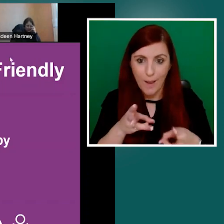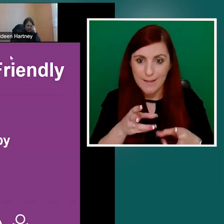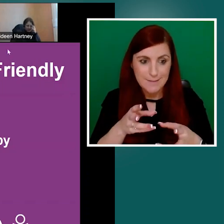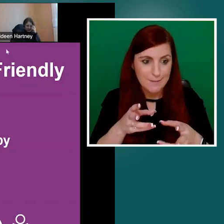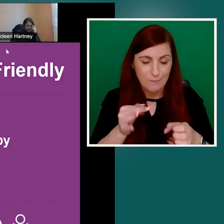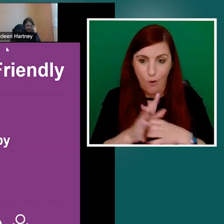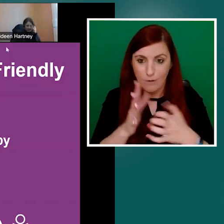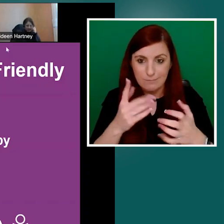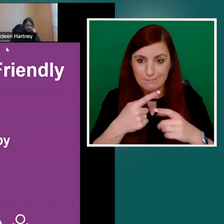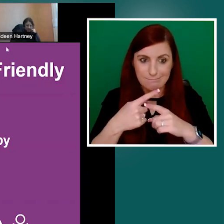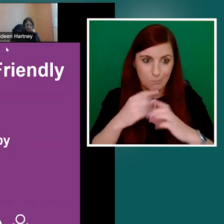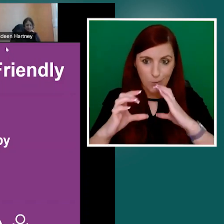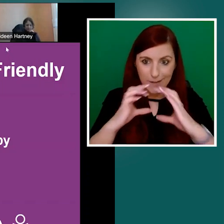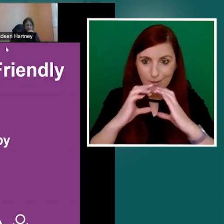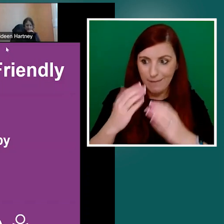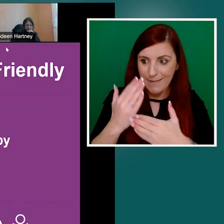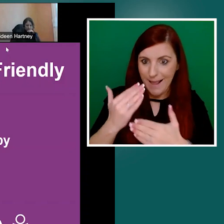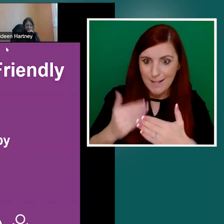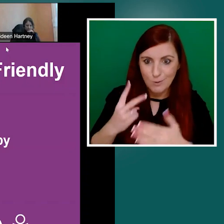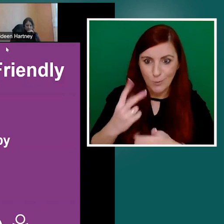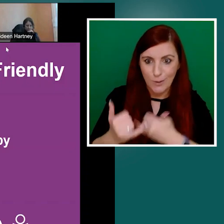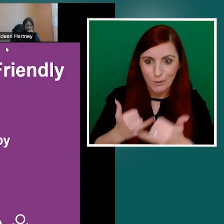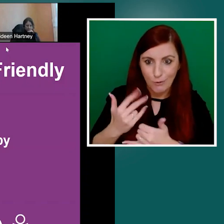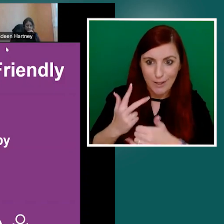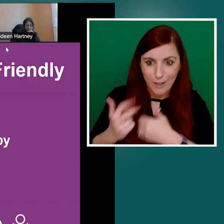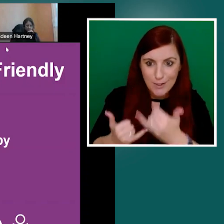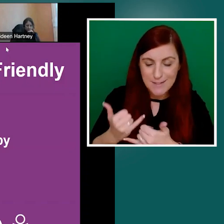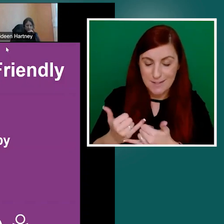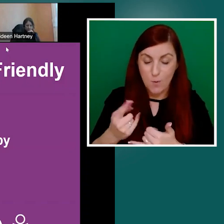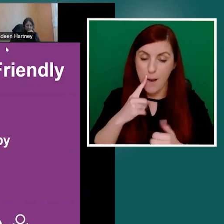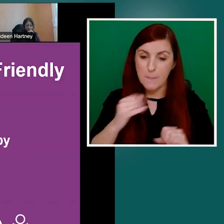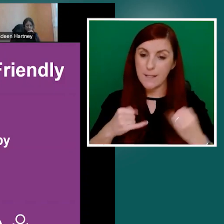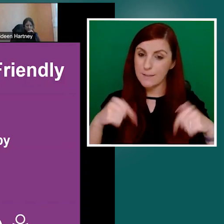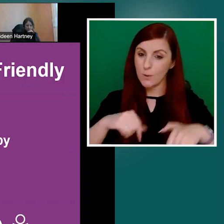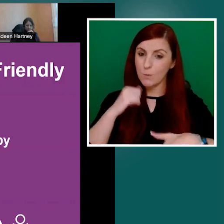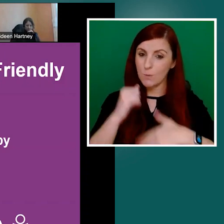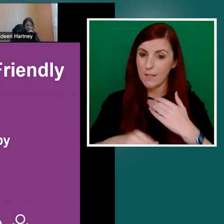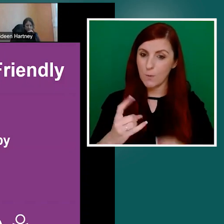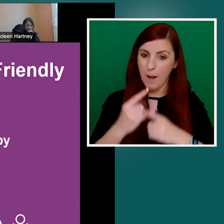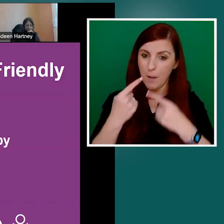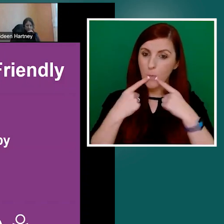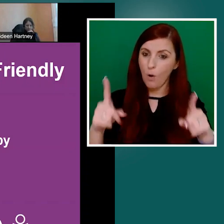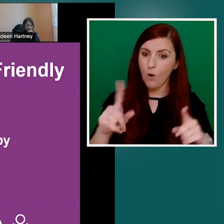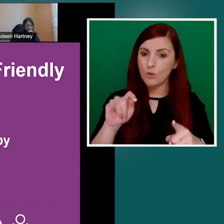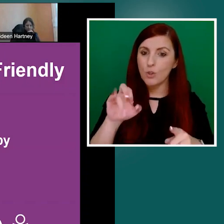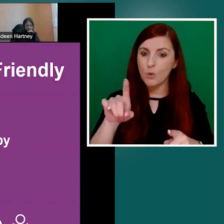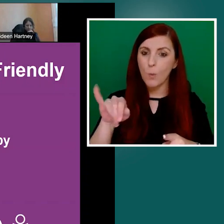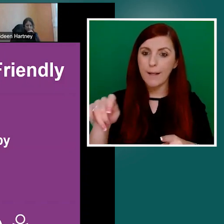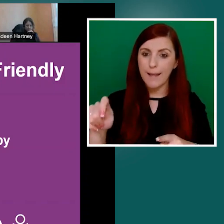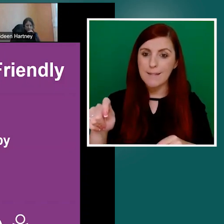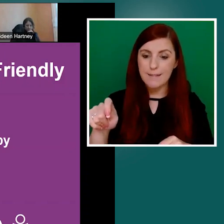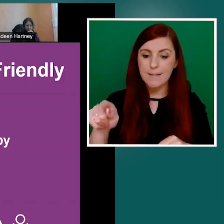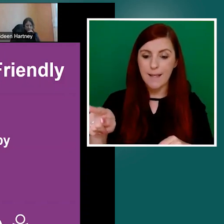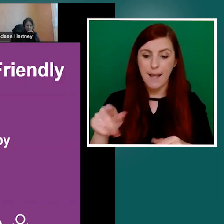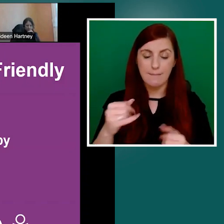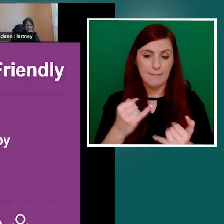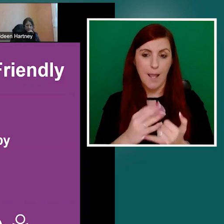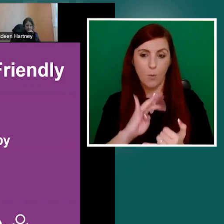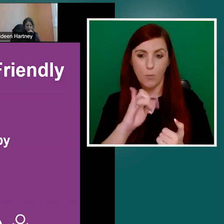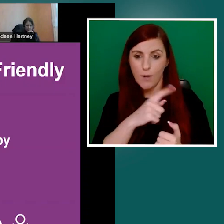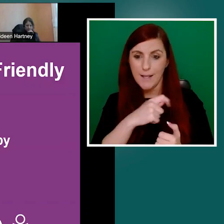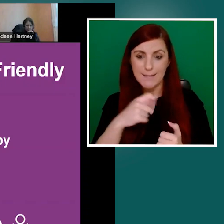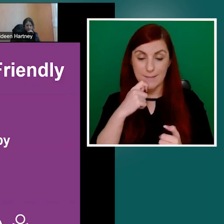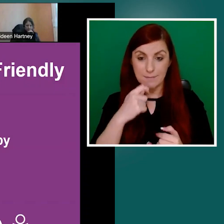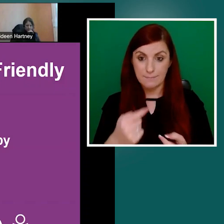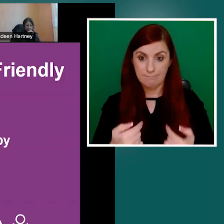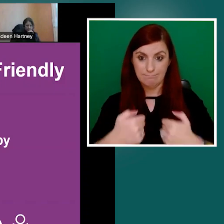to help launch the toolkit and really, as Brian said, can't take credit for the tremendous work that has gone into this third edition of